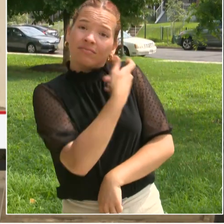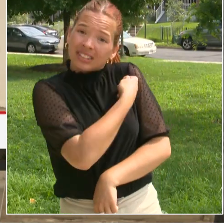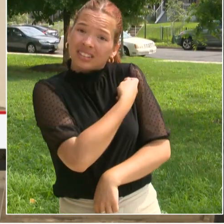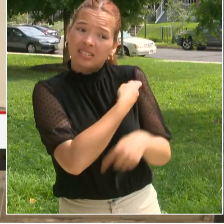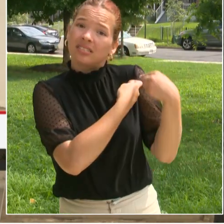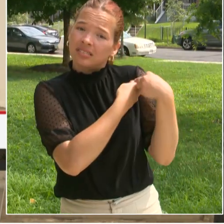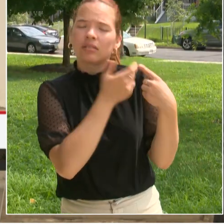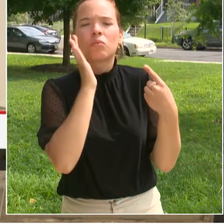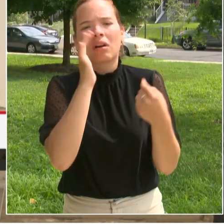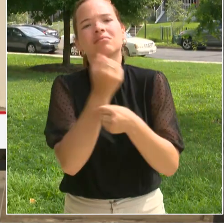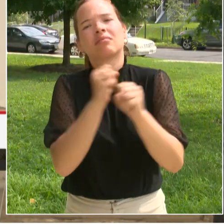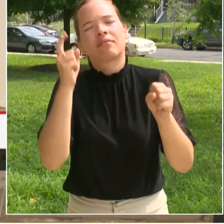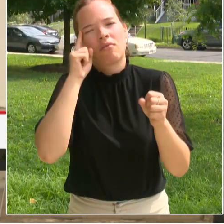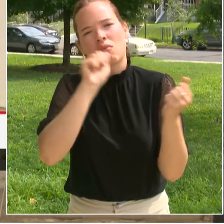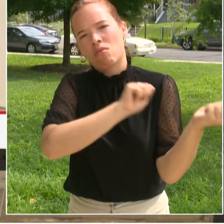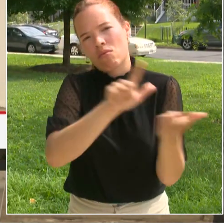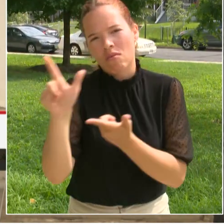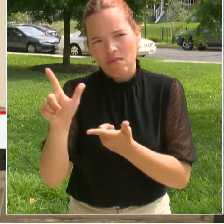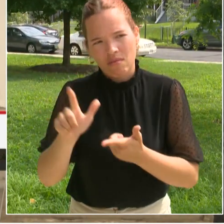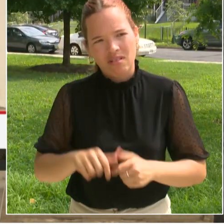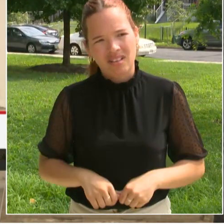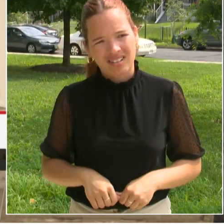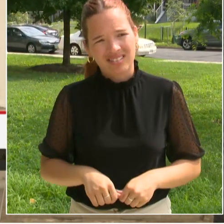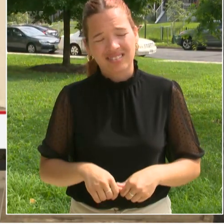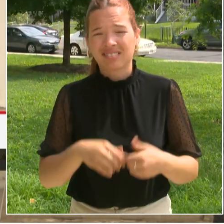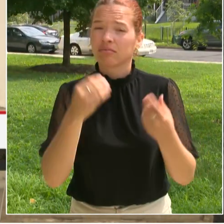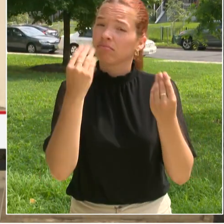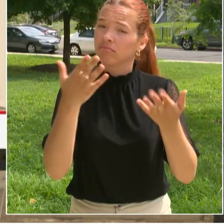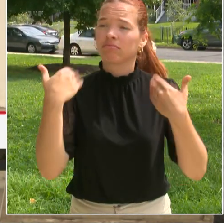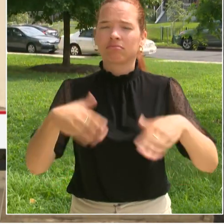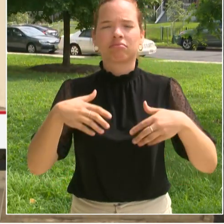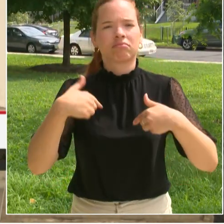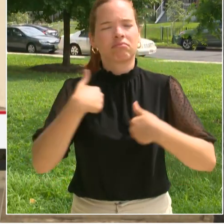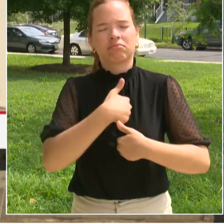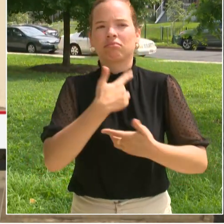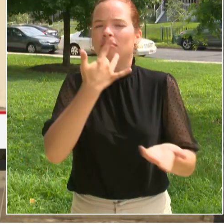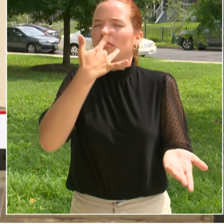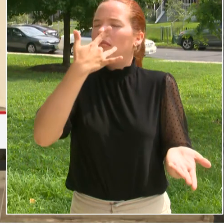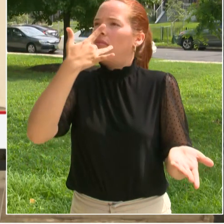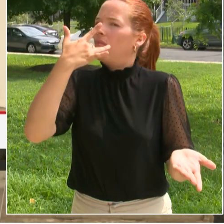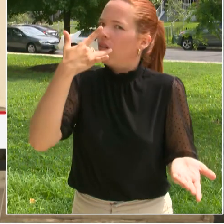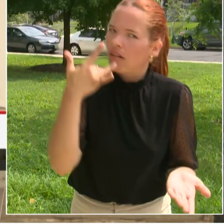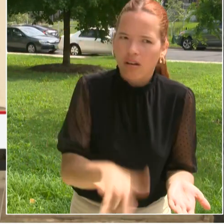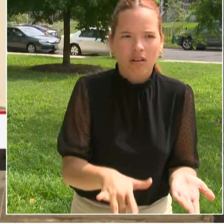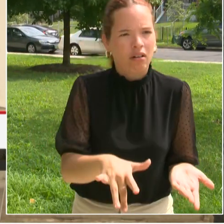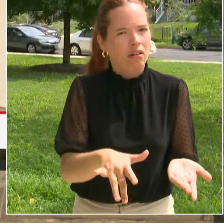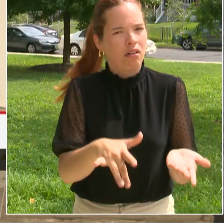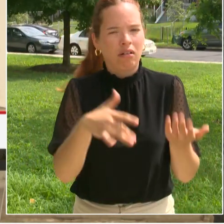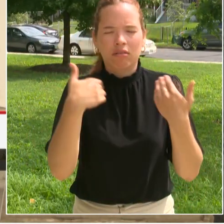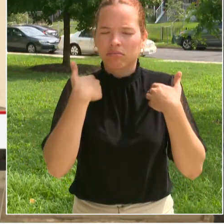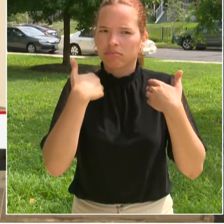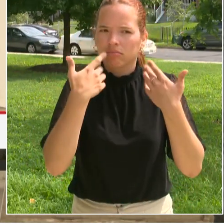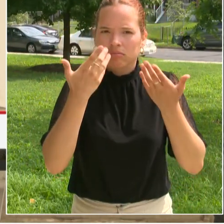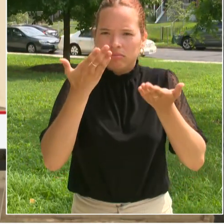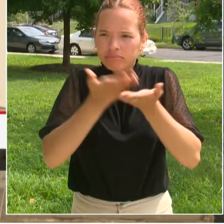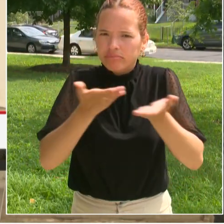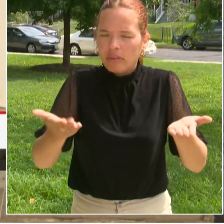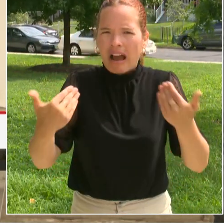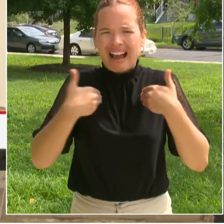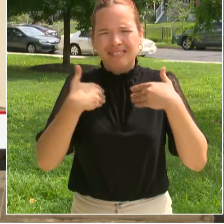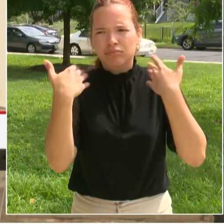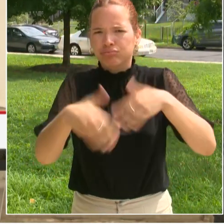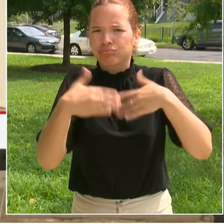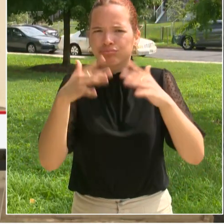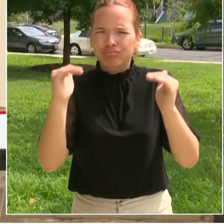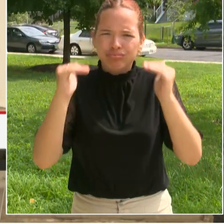We're fortunate that we have all of the vaccines that we do. We're in a time where we have the technology and the know how to keep kids safe from